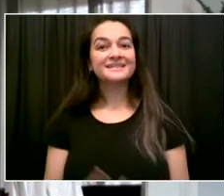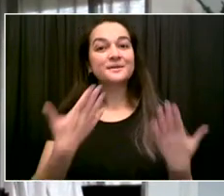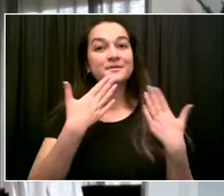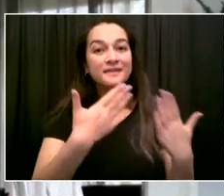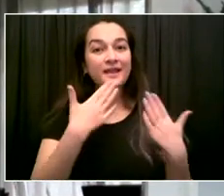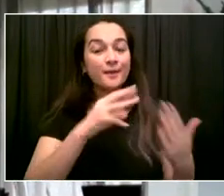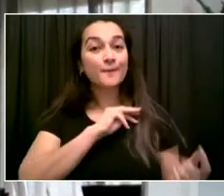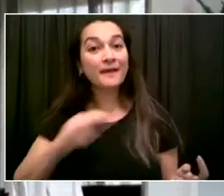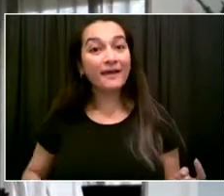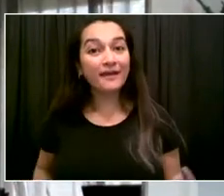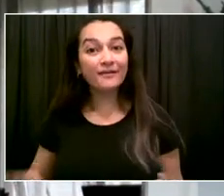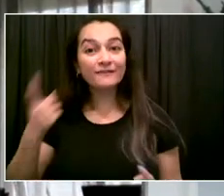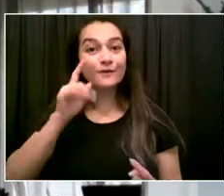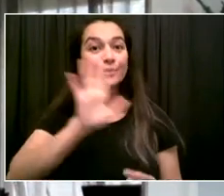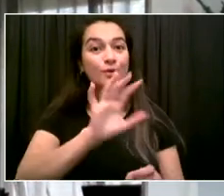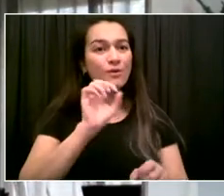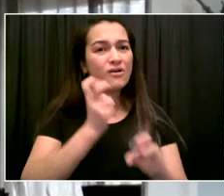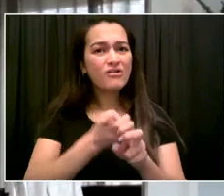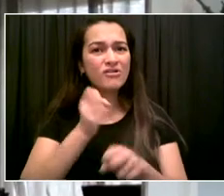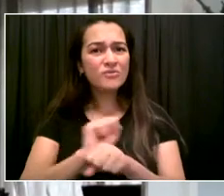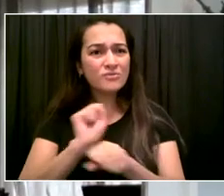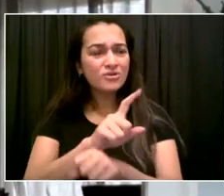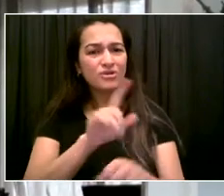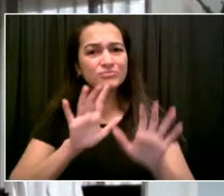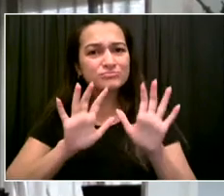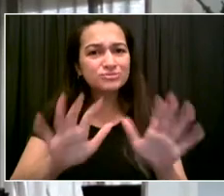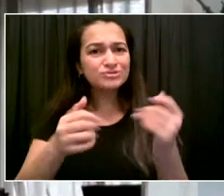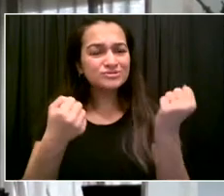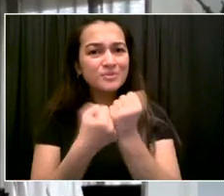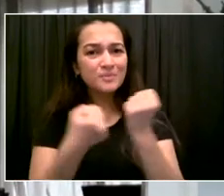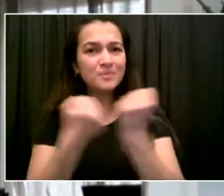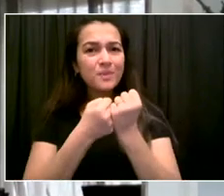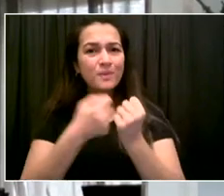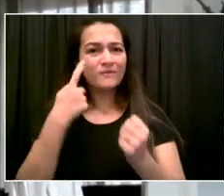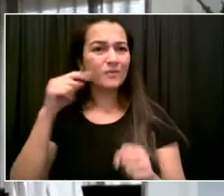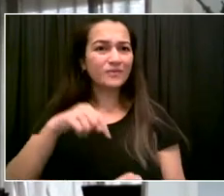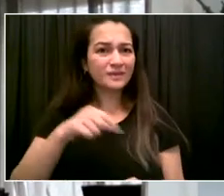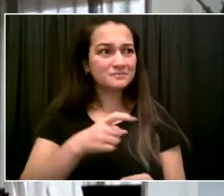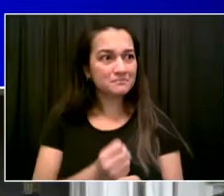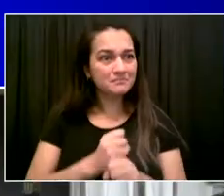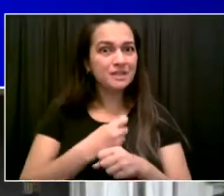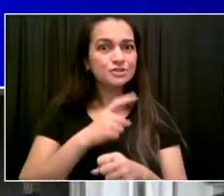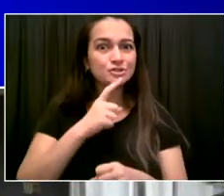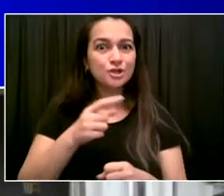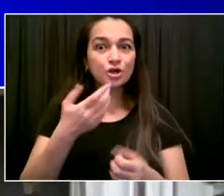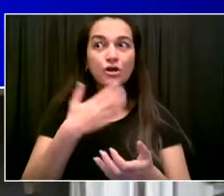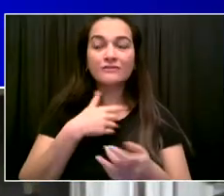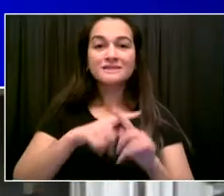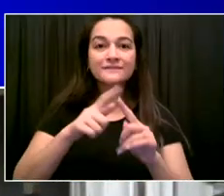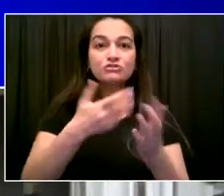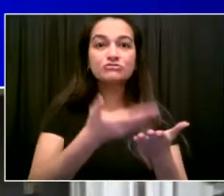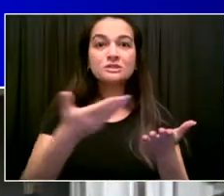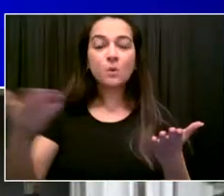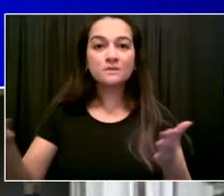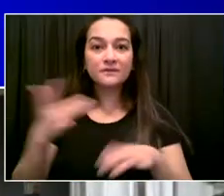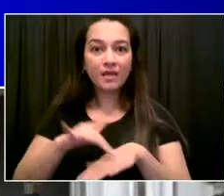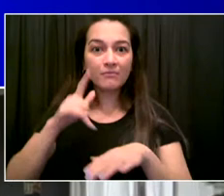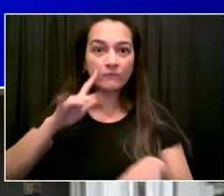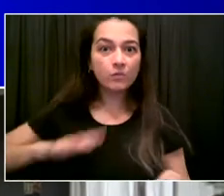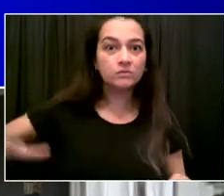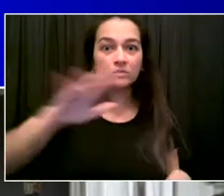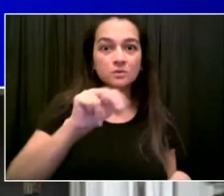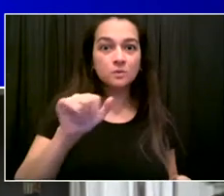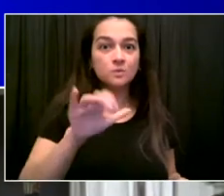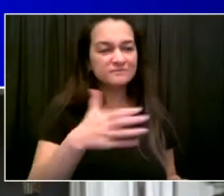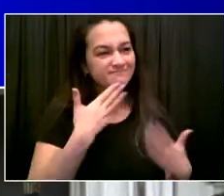more available to New Yorkers is more crucial now than ever before. Thank you so much, Senator. And, hey, I want to thank you. And we're going to